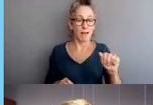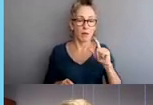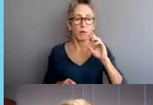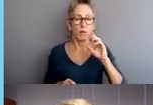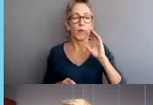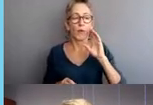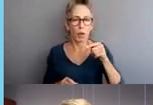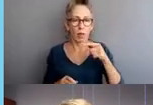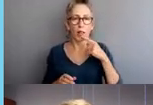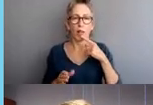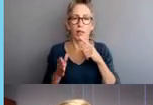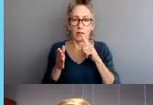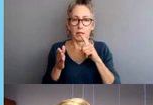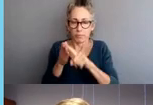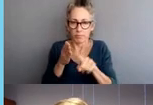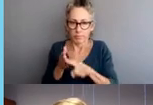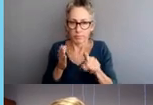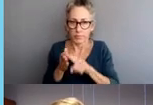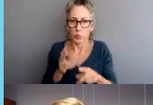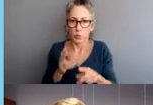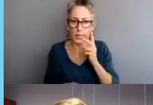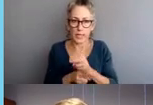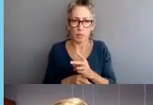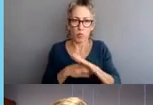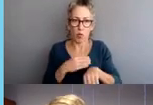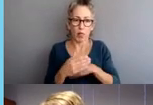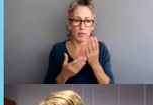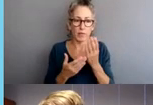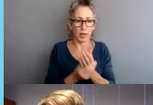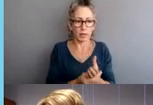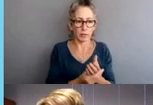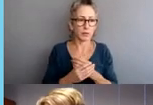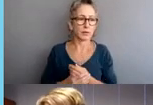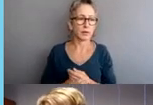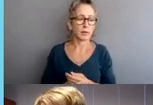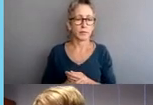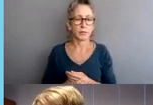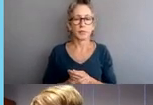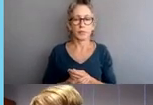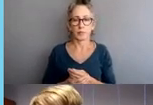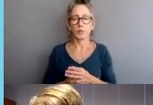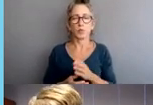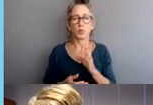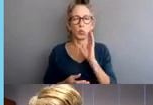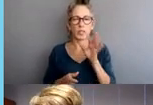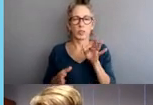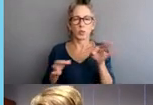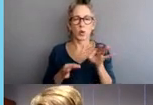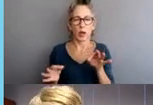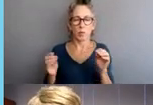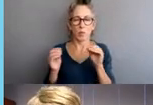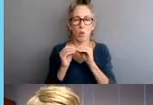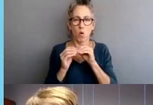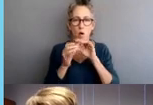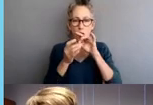investigations. And we'll be going more deeply into CPD BIA's role throughout the presentation.